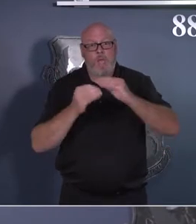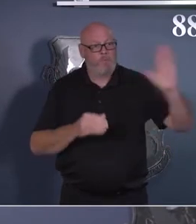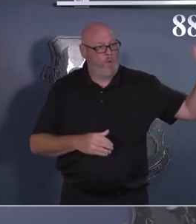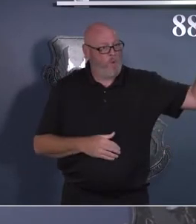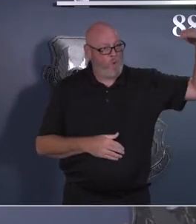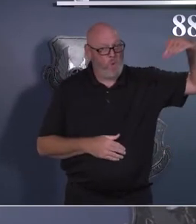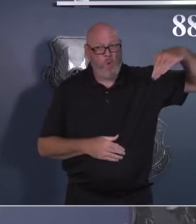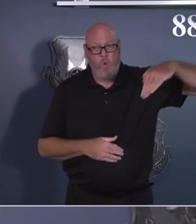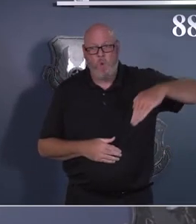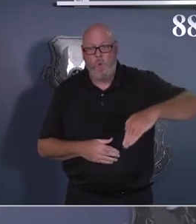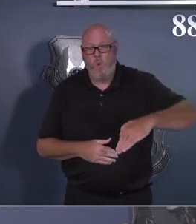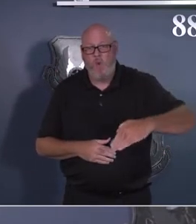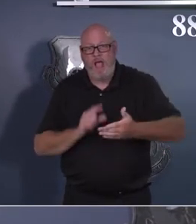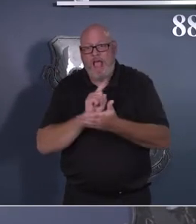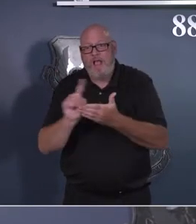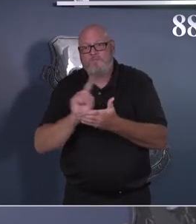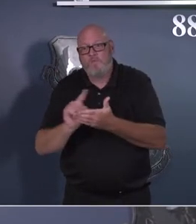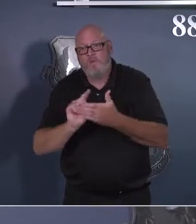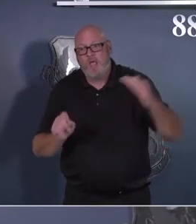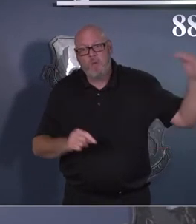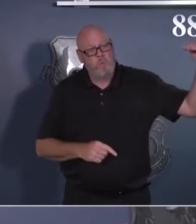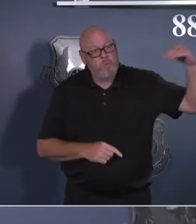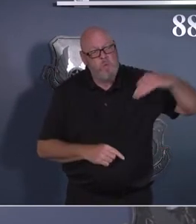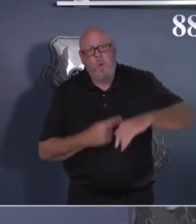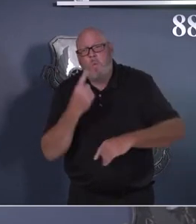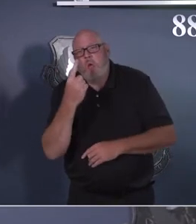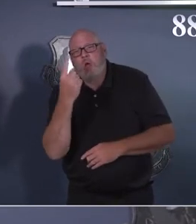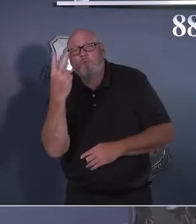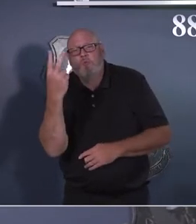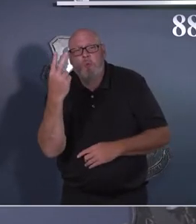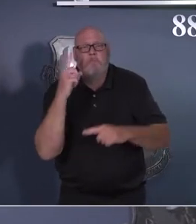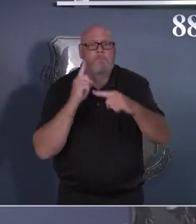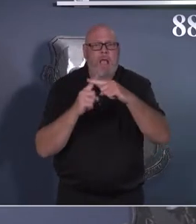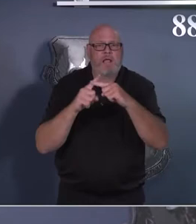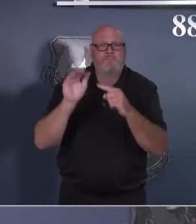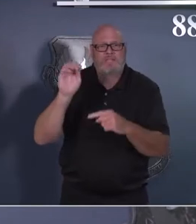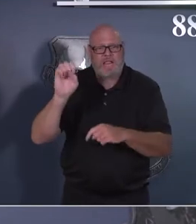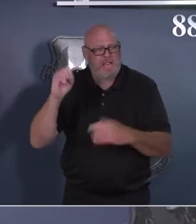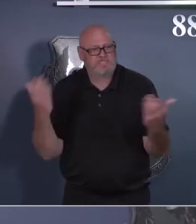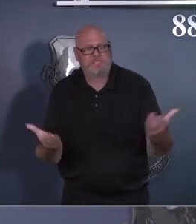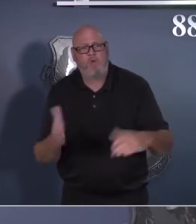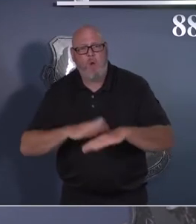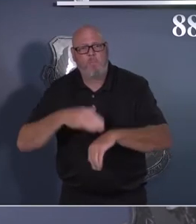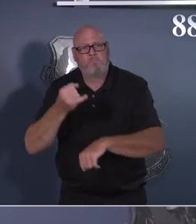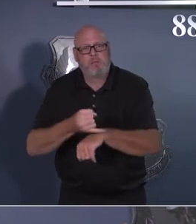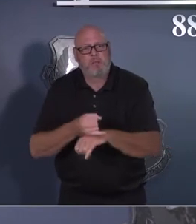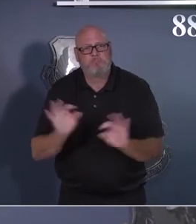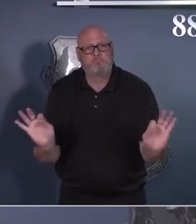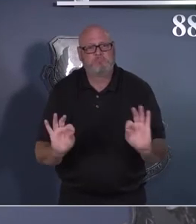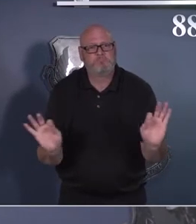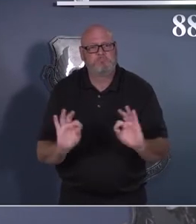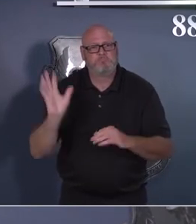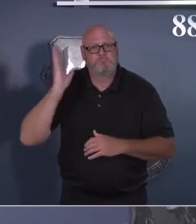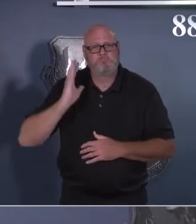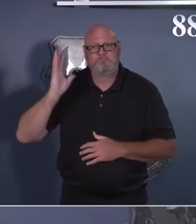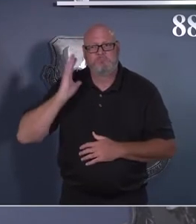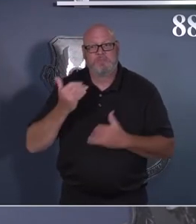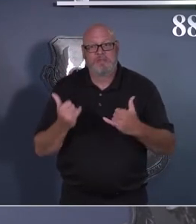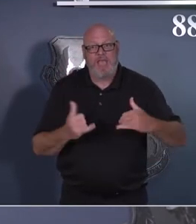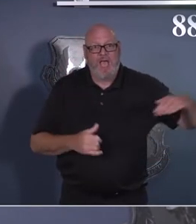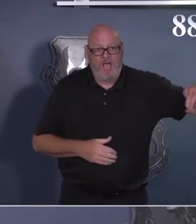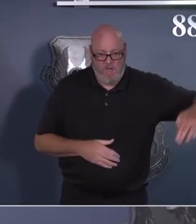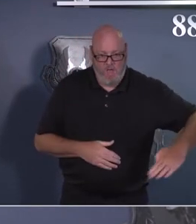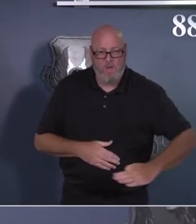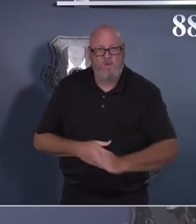to six cases a day. And it just is exponentially growing each and every day. And so we want to get ahead of that. And so that's what the transition